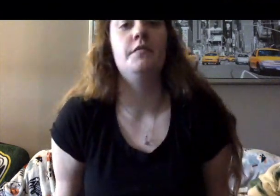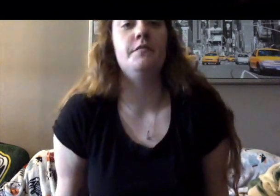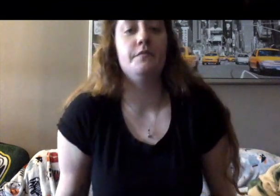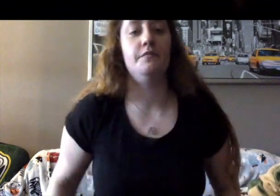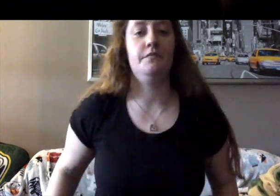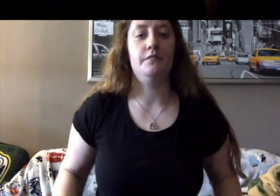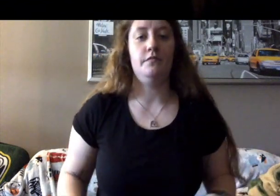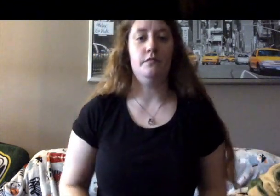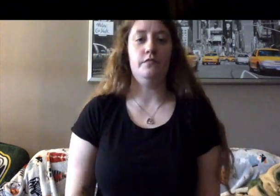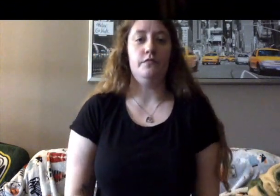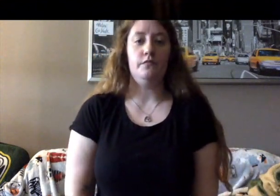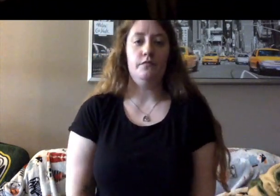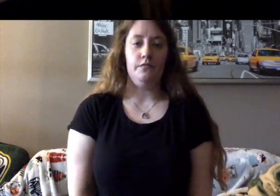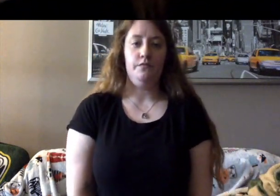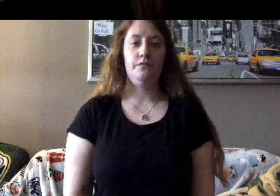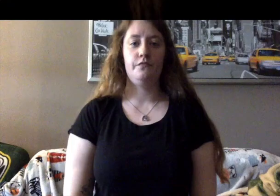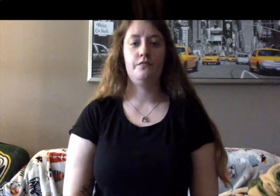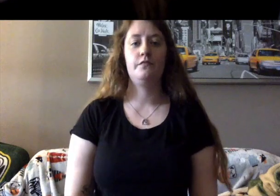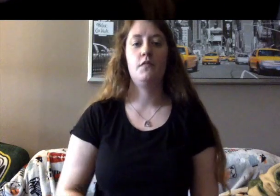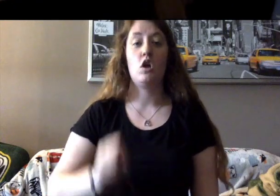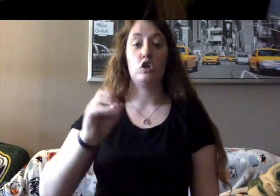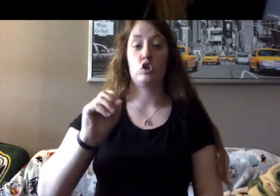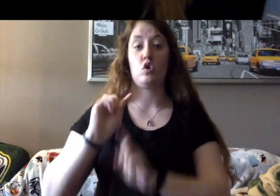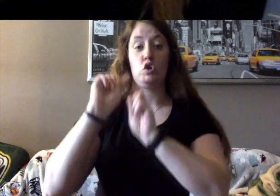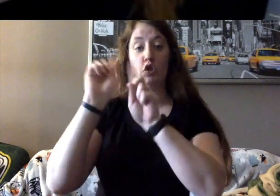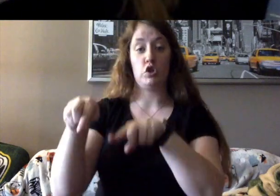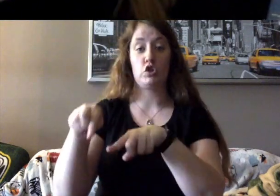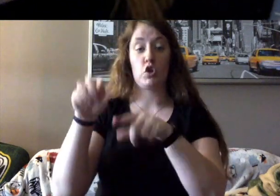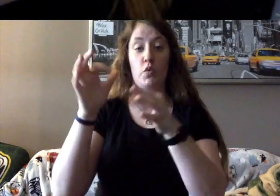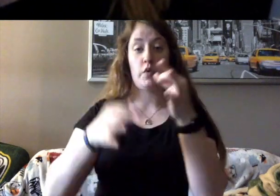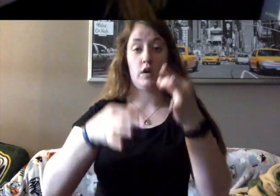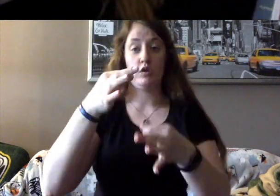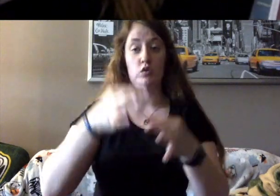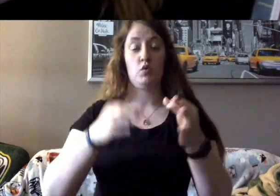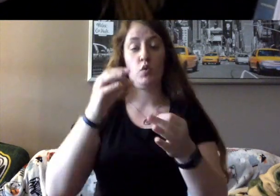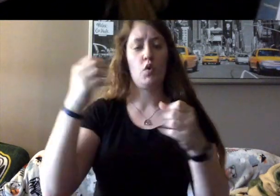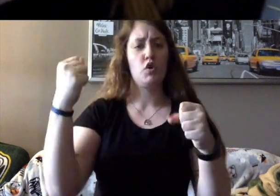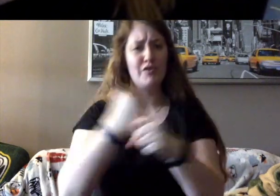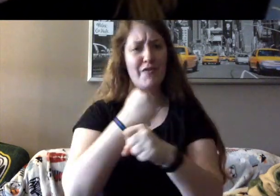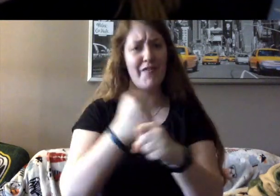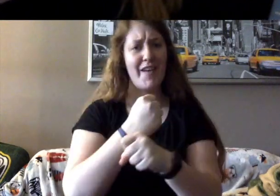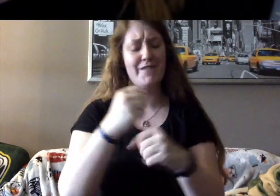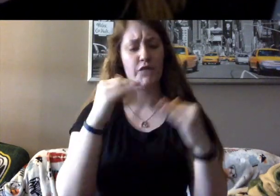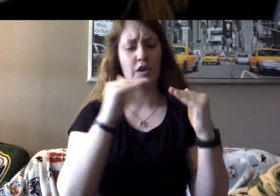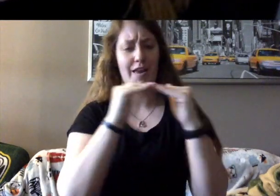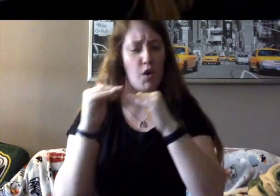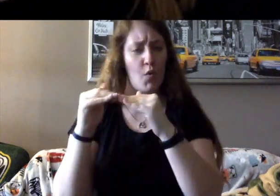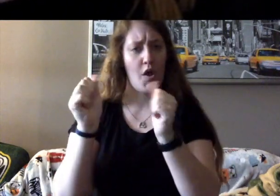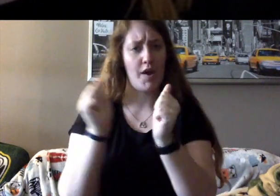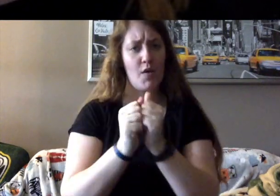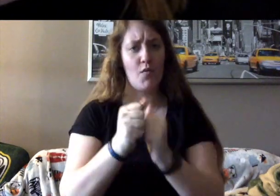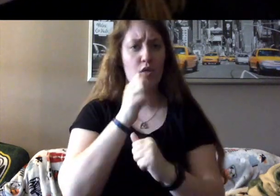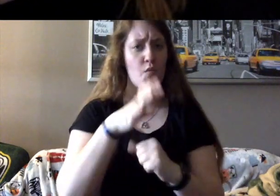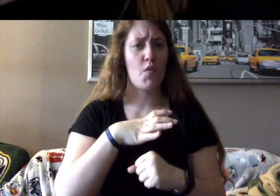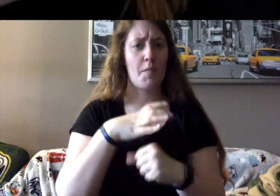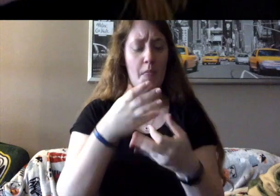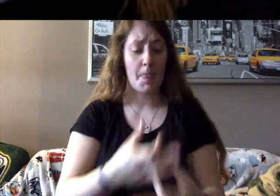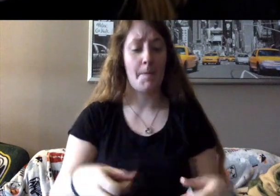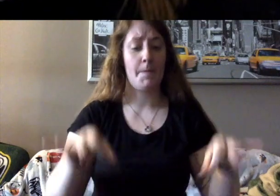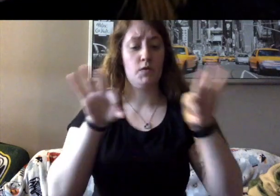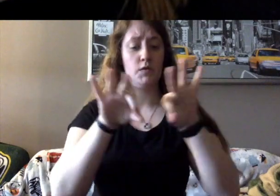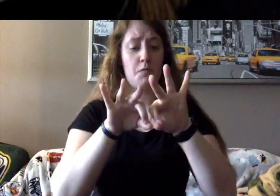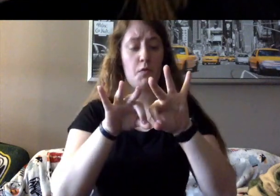So Ruth went to court to fight for equal treatment of women. The most important cases went to the Supreme Court.